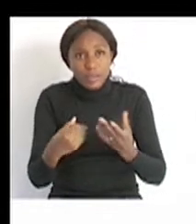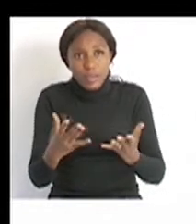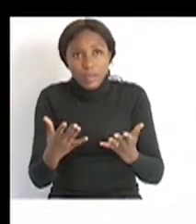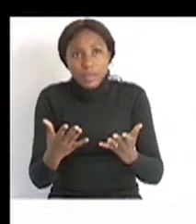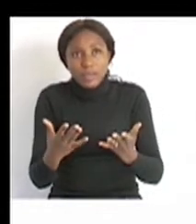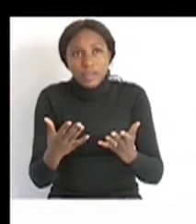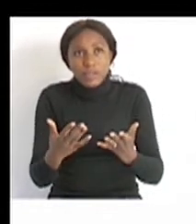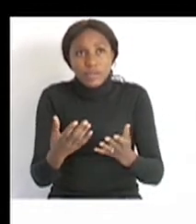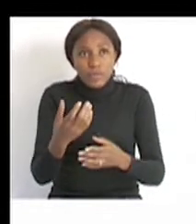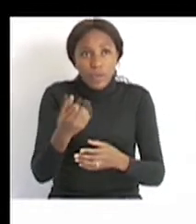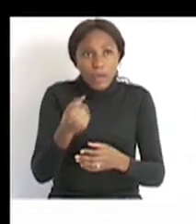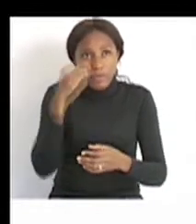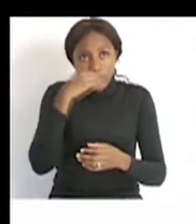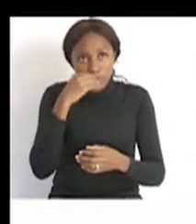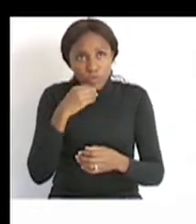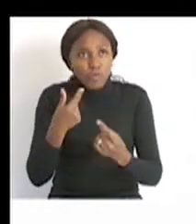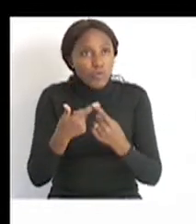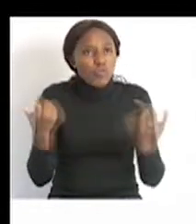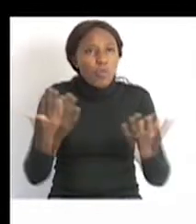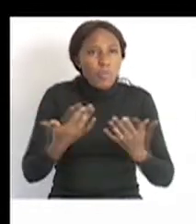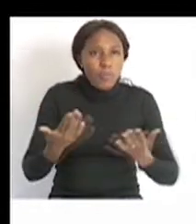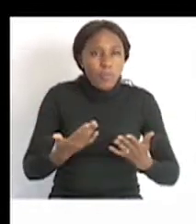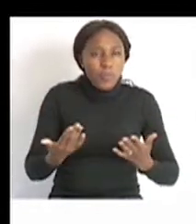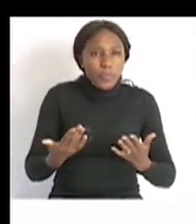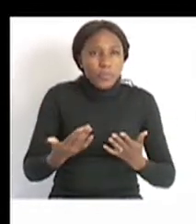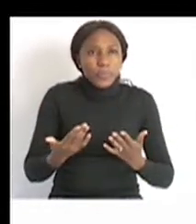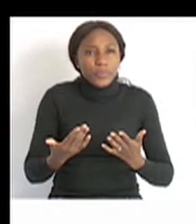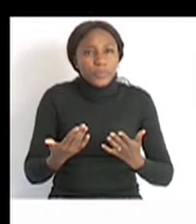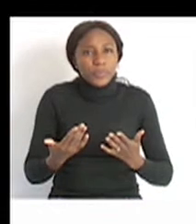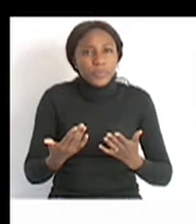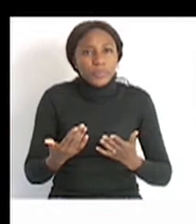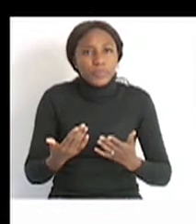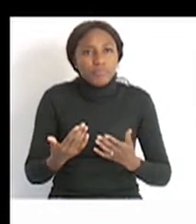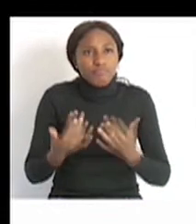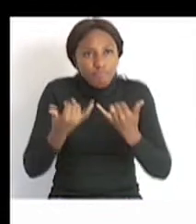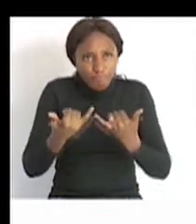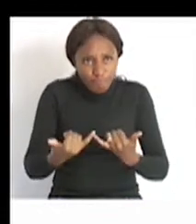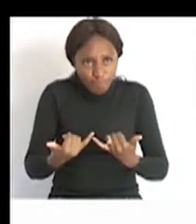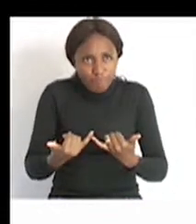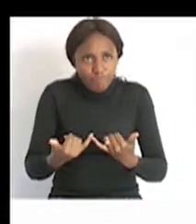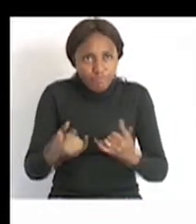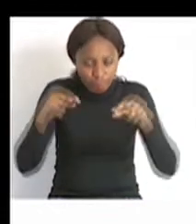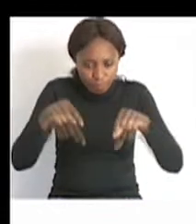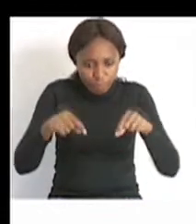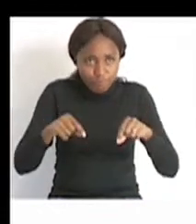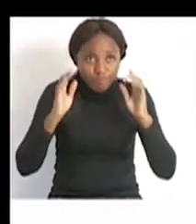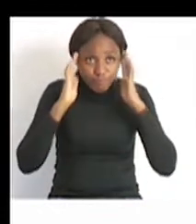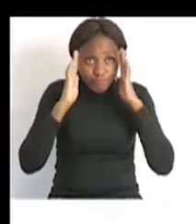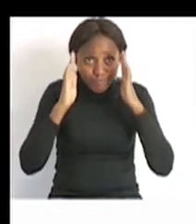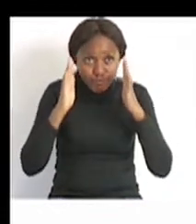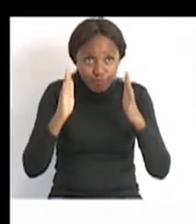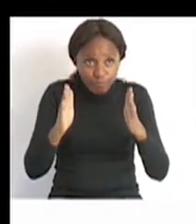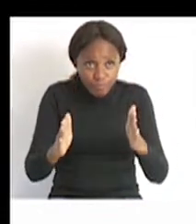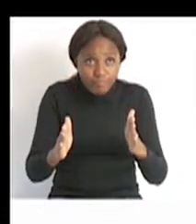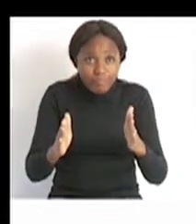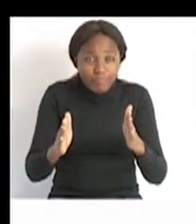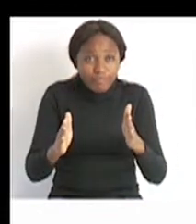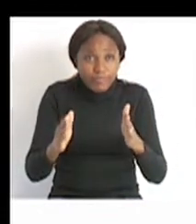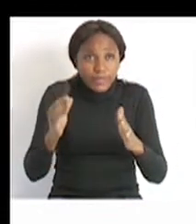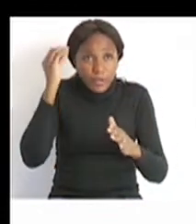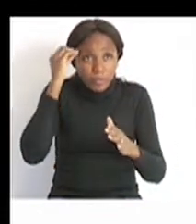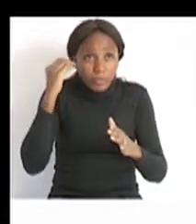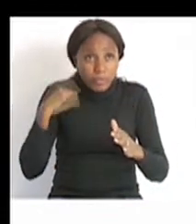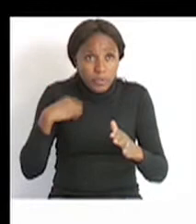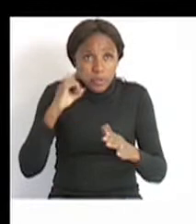else. Okay, good. So let's start with today's lesson. So I don't know if you guys are familiar with